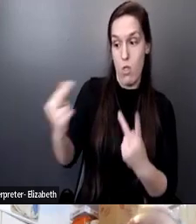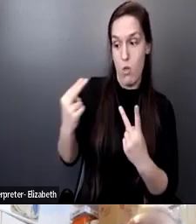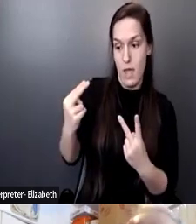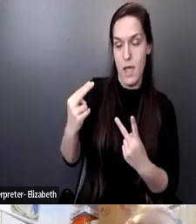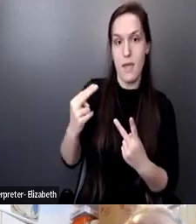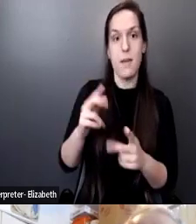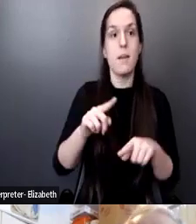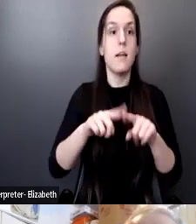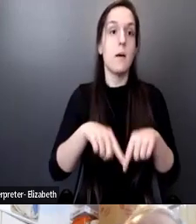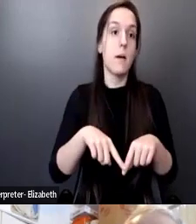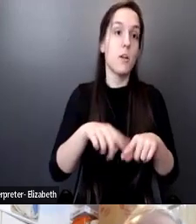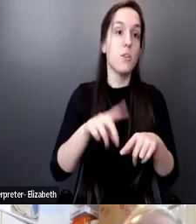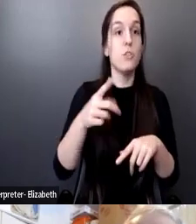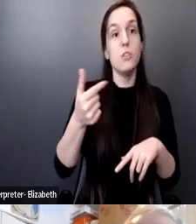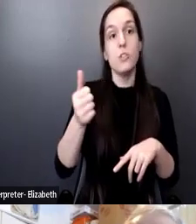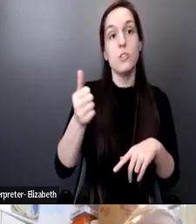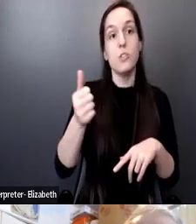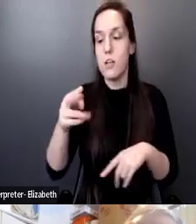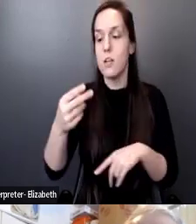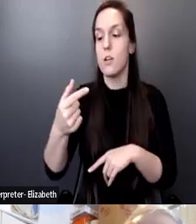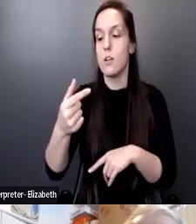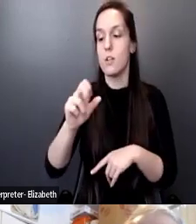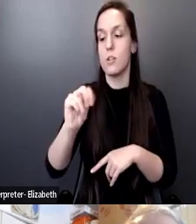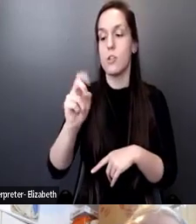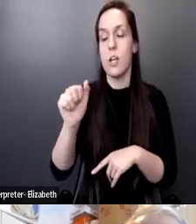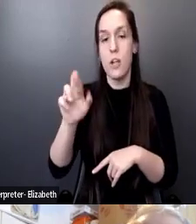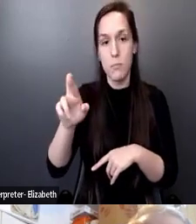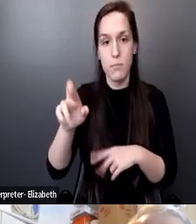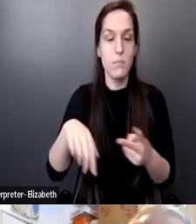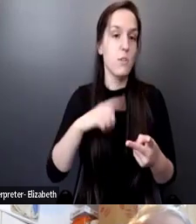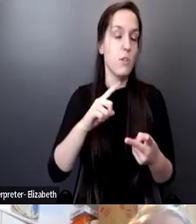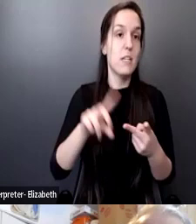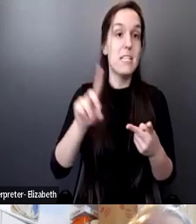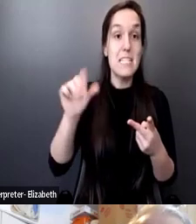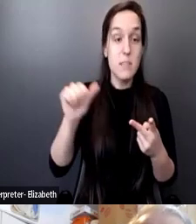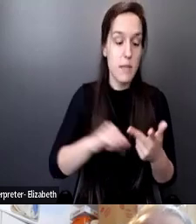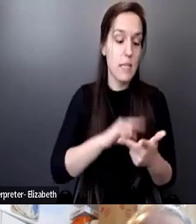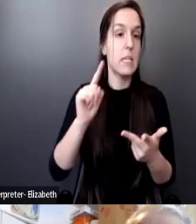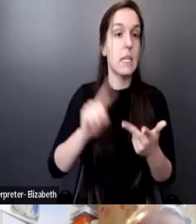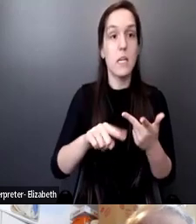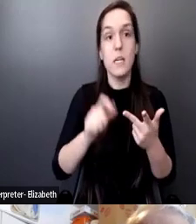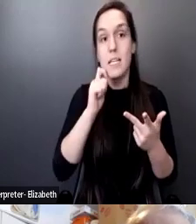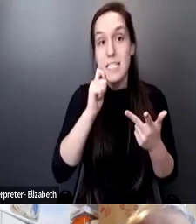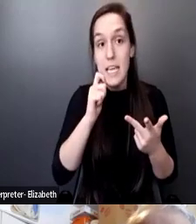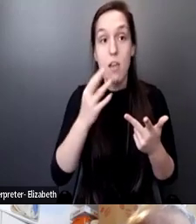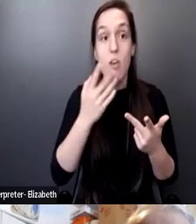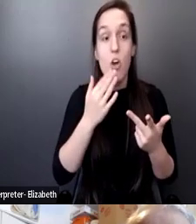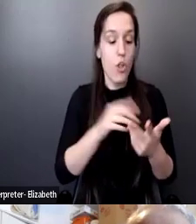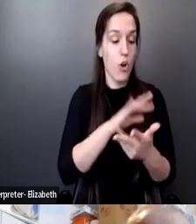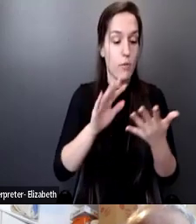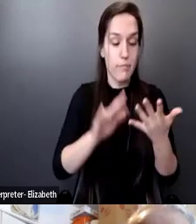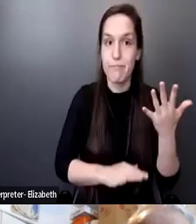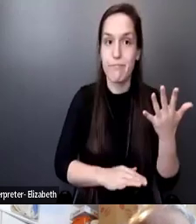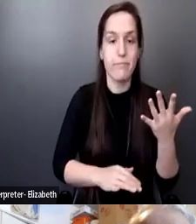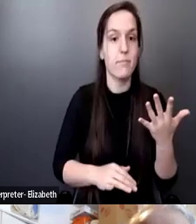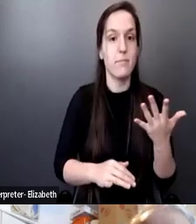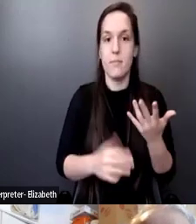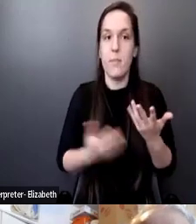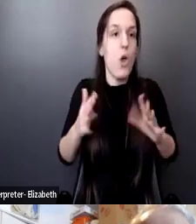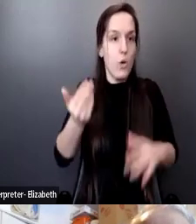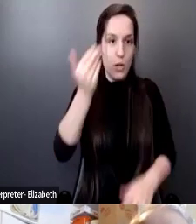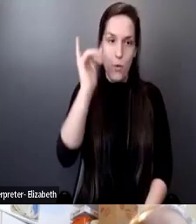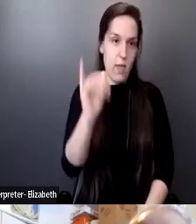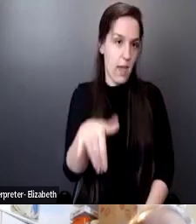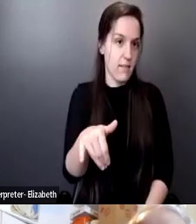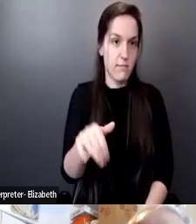gender, your disability status, and the color of your skin. And that affects how you're cared for. That, to me, I've known. But